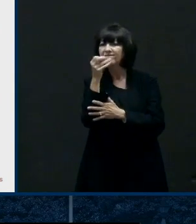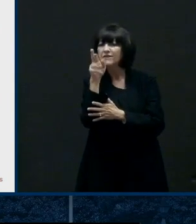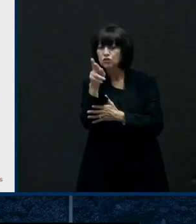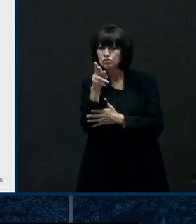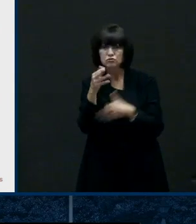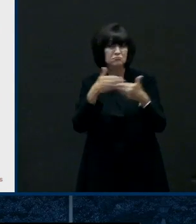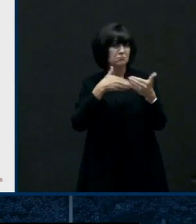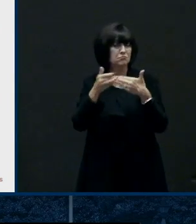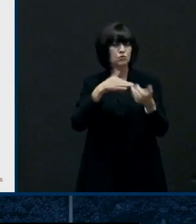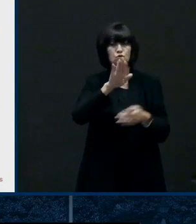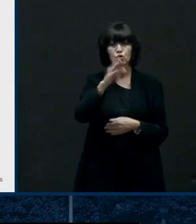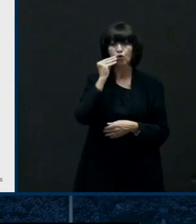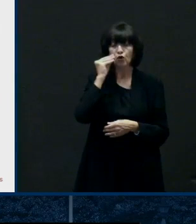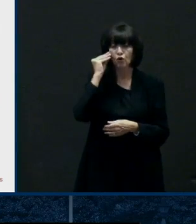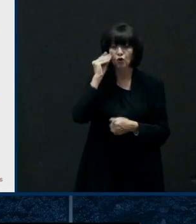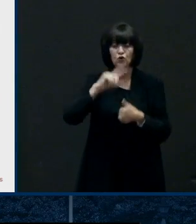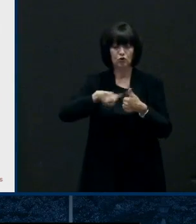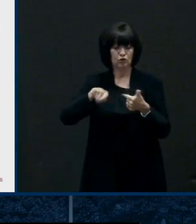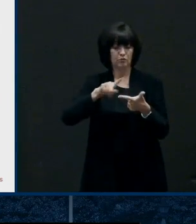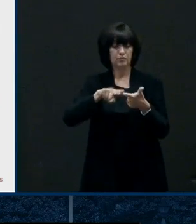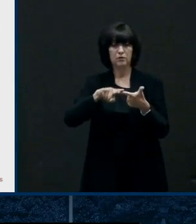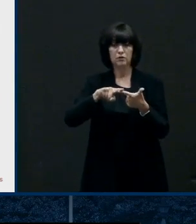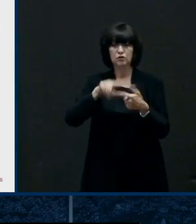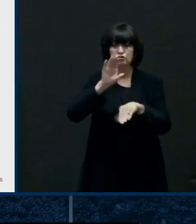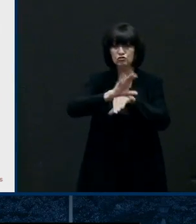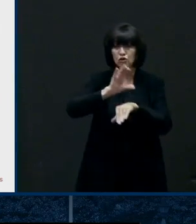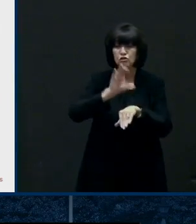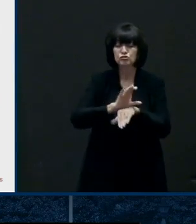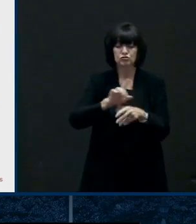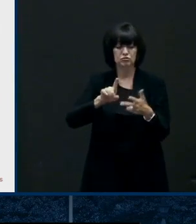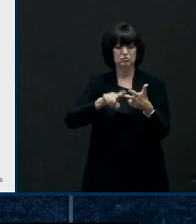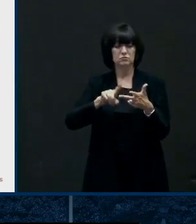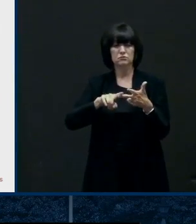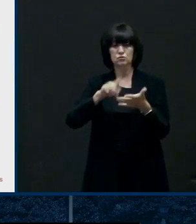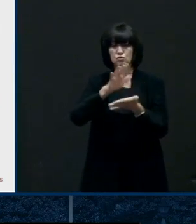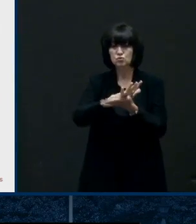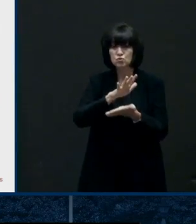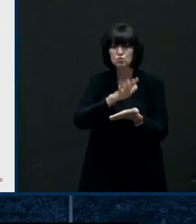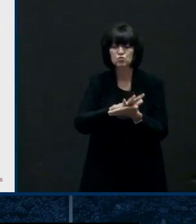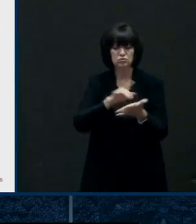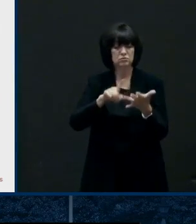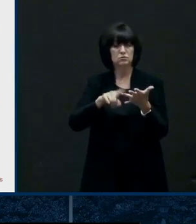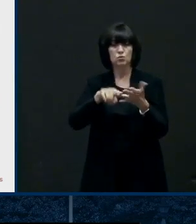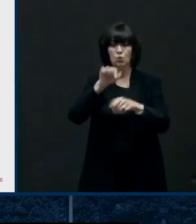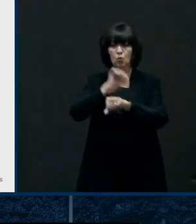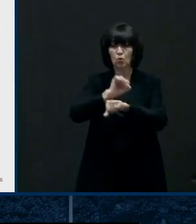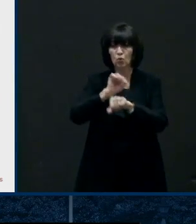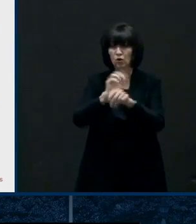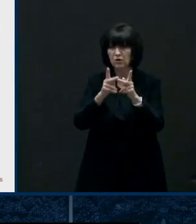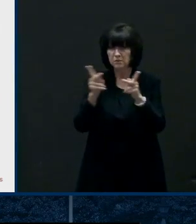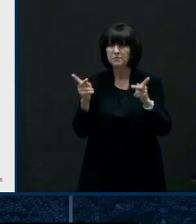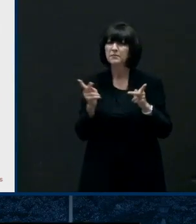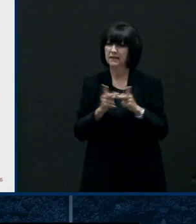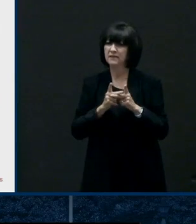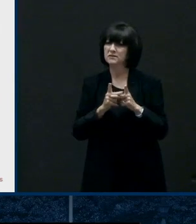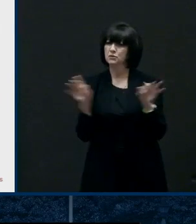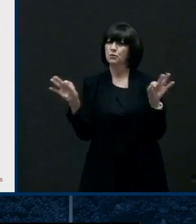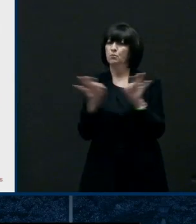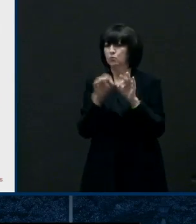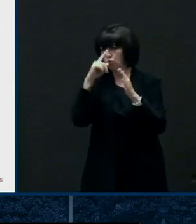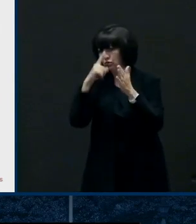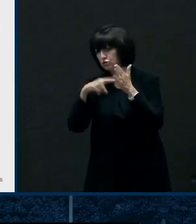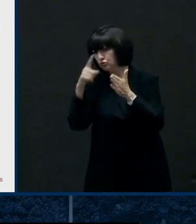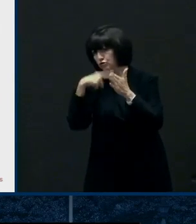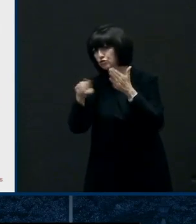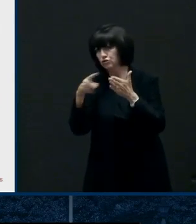or workplace or churches or any other uh any other place where people gather also um who